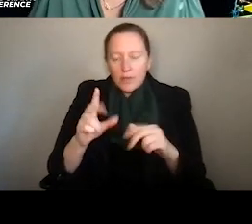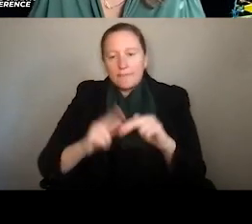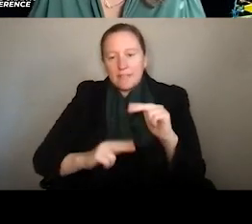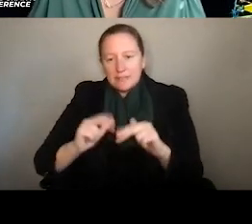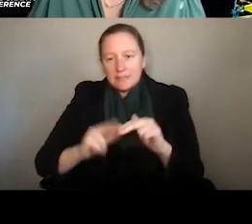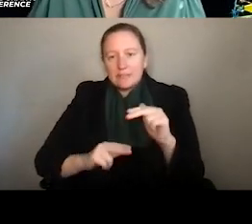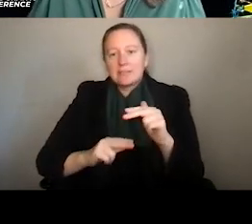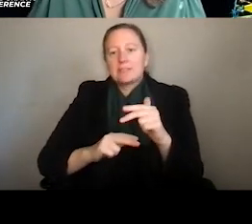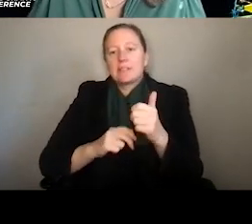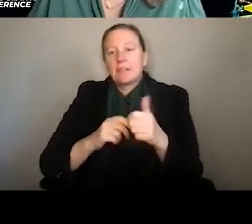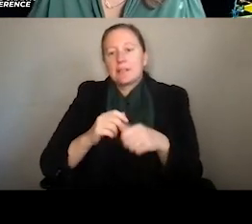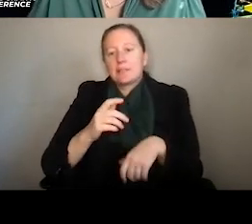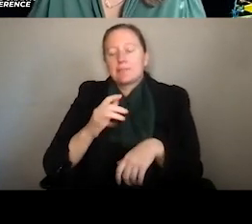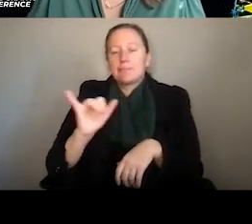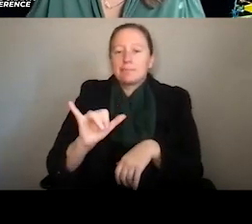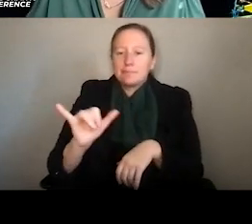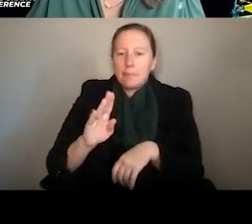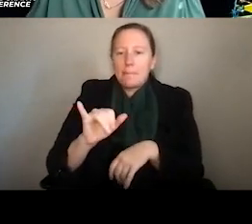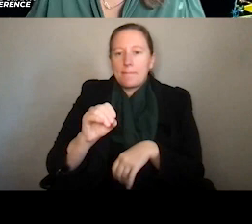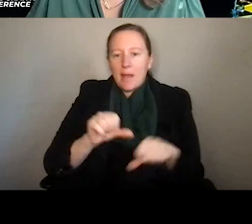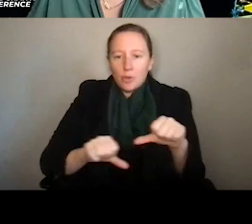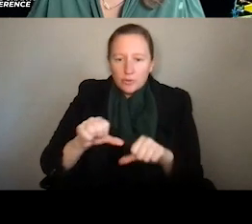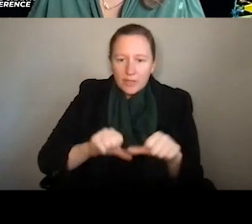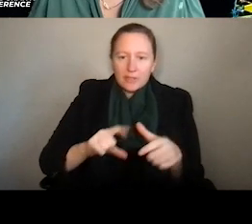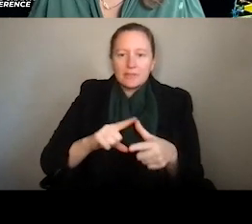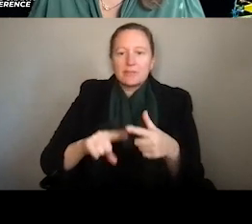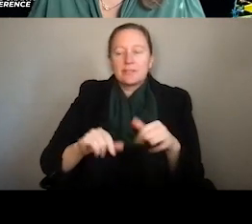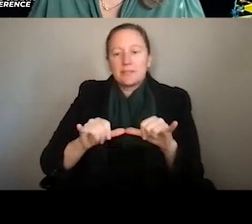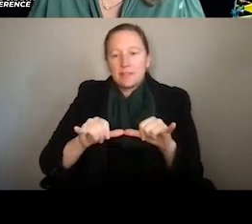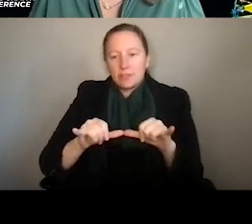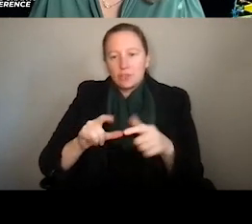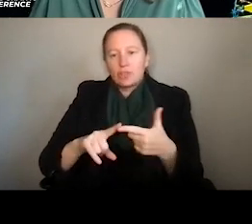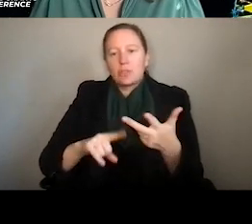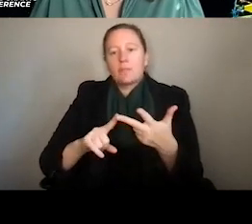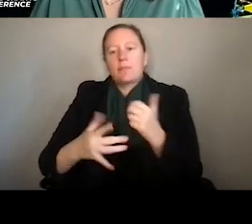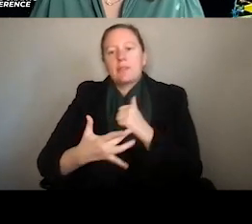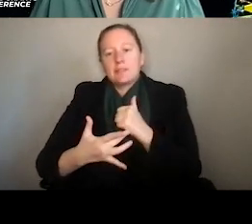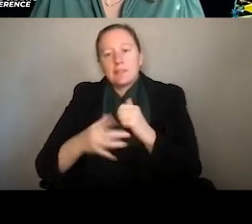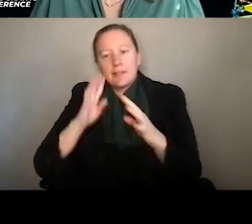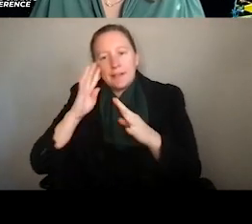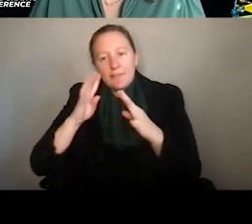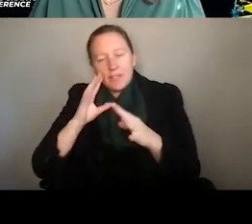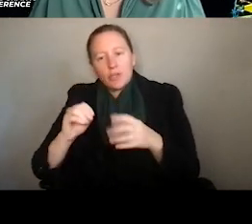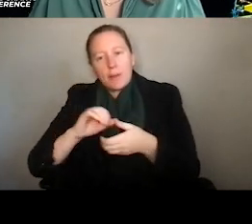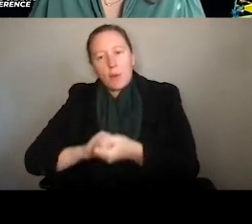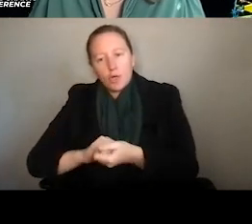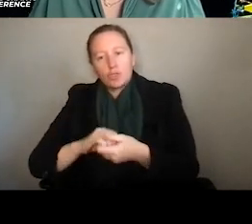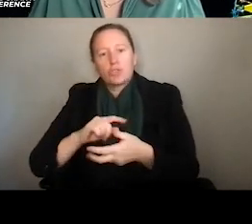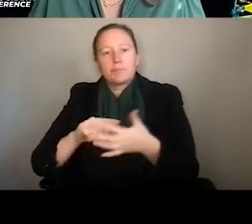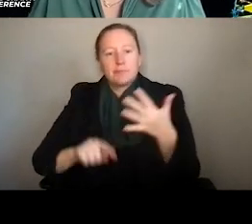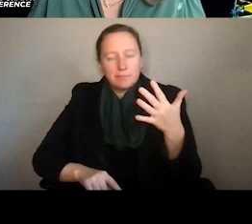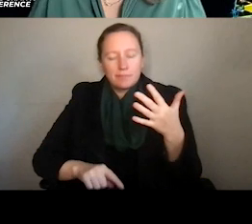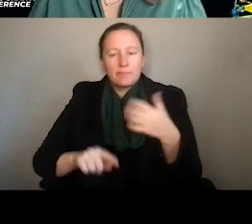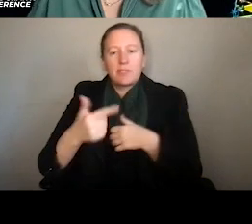domain, like biological sciences, engineering, and the most recent directorate, technology, innovation, and partnerships. In GEO,